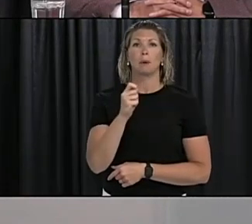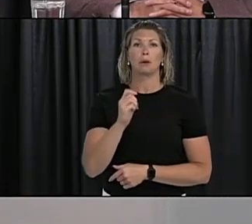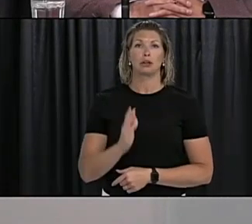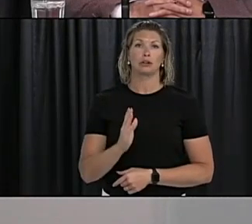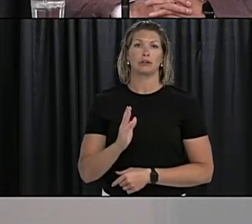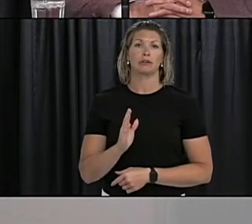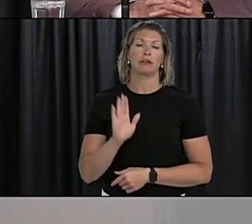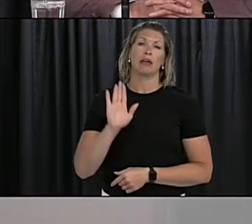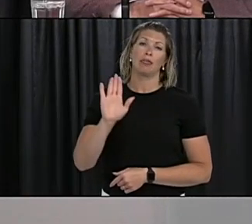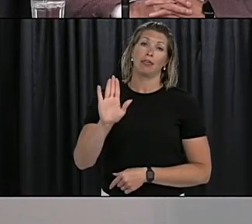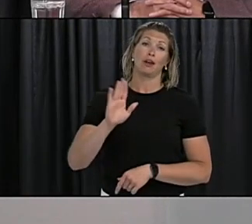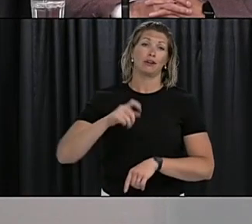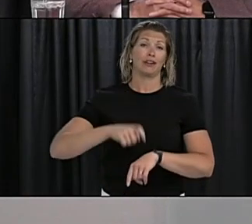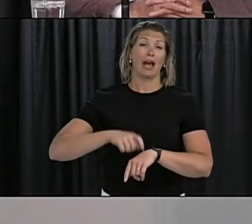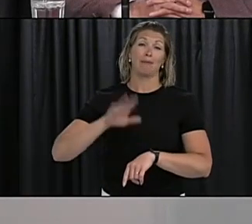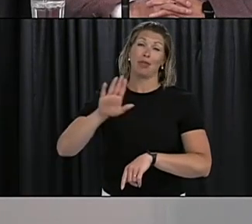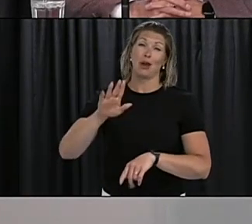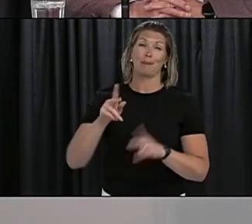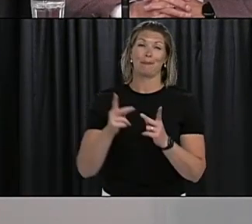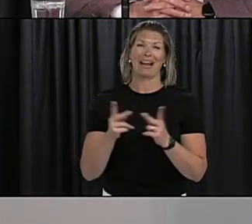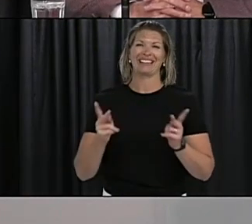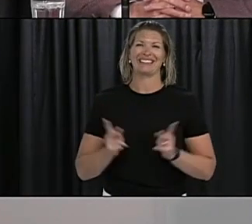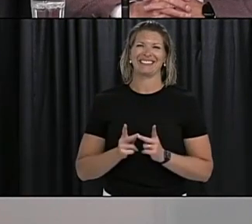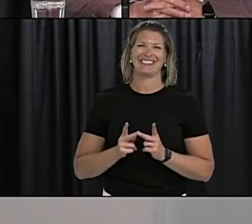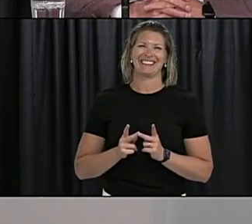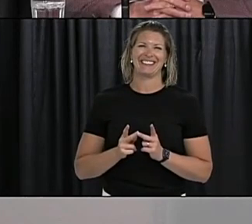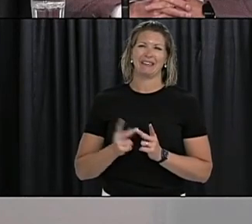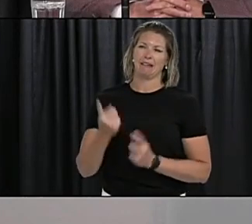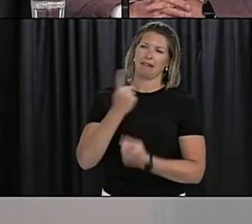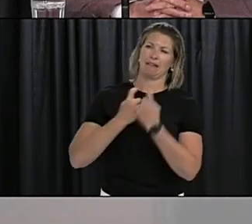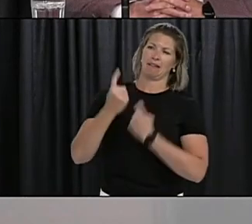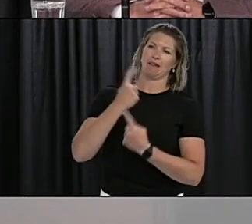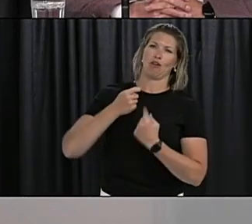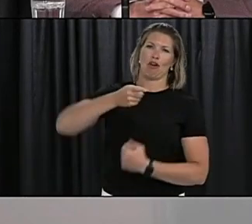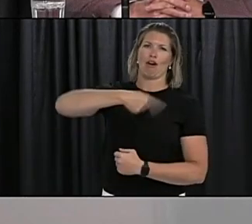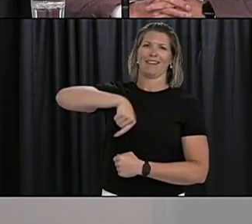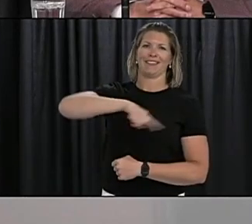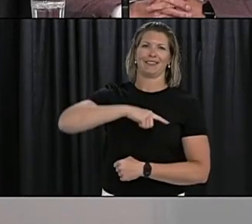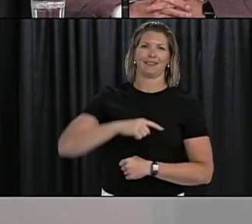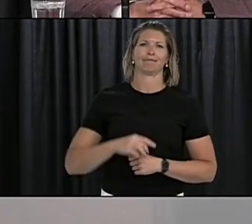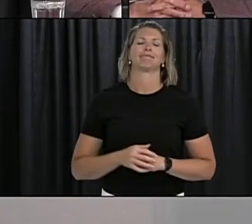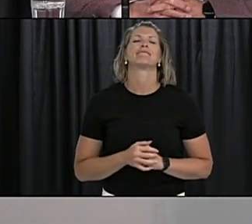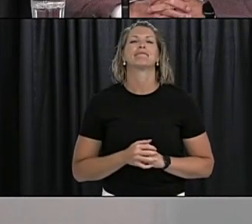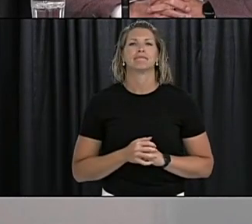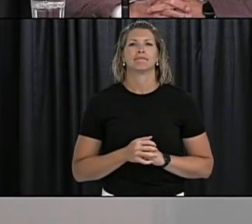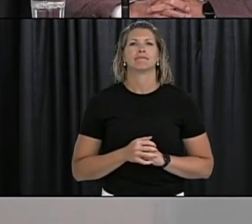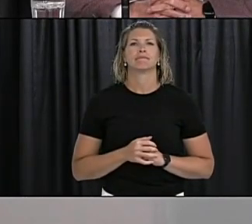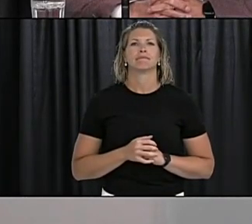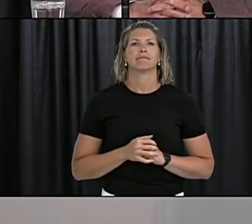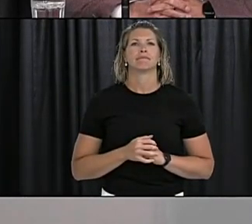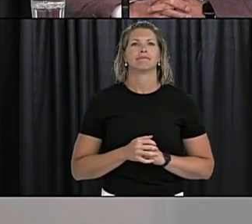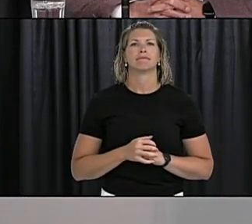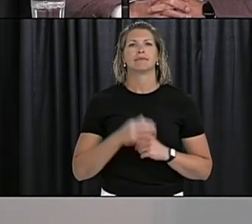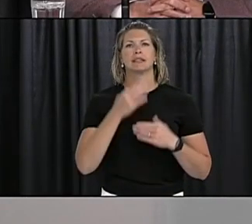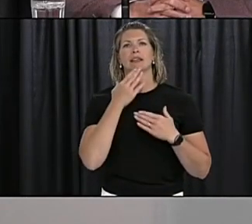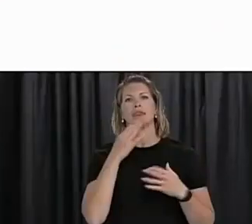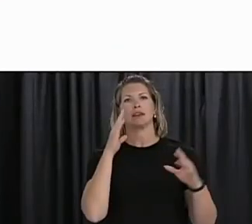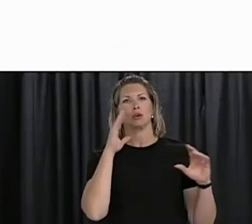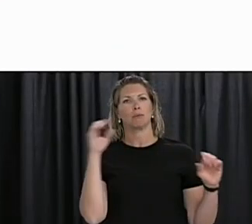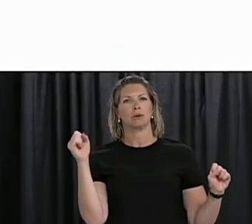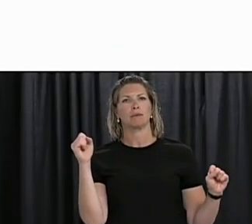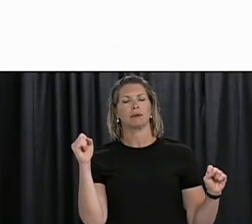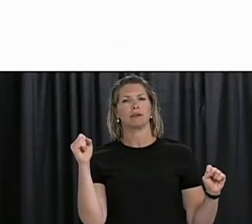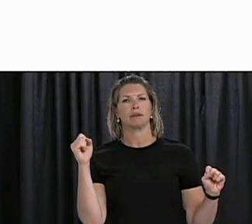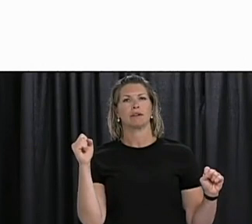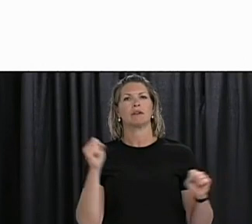their time, their place to ask us the questions related to COVID-19. Thank you Premier. For the benefit of our